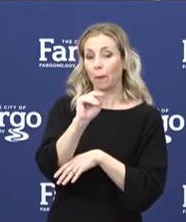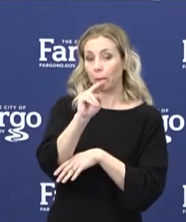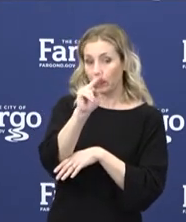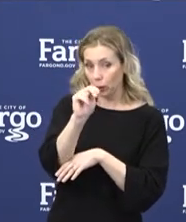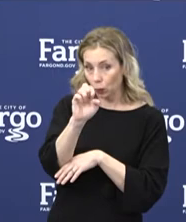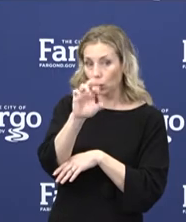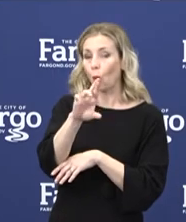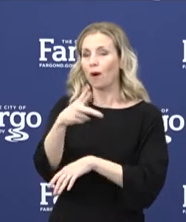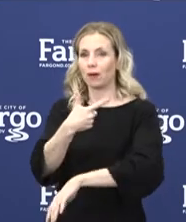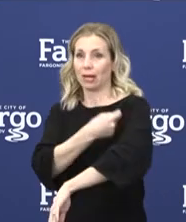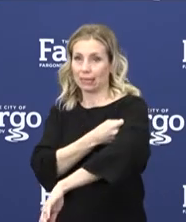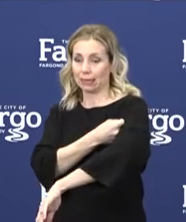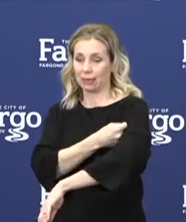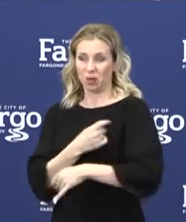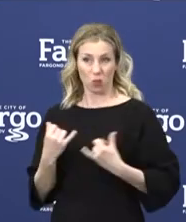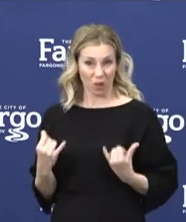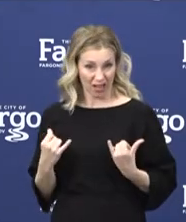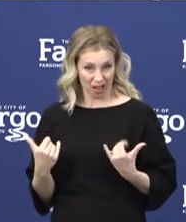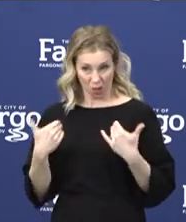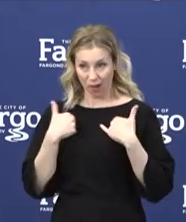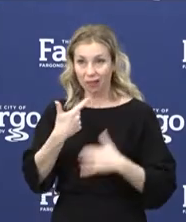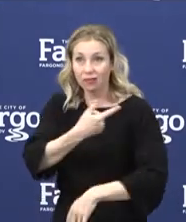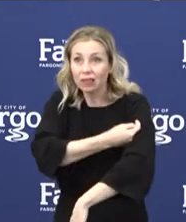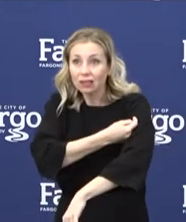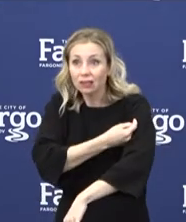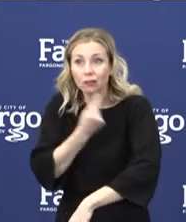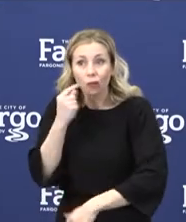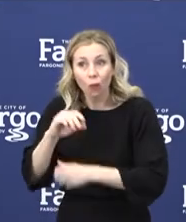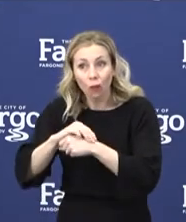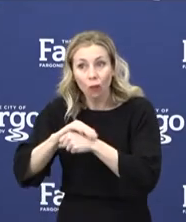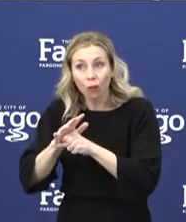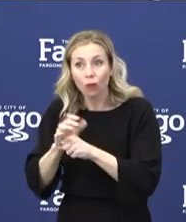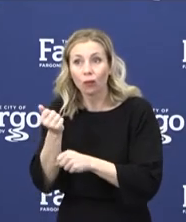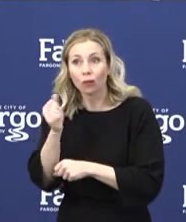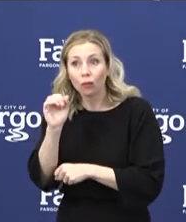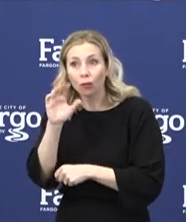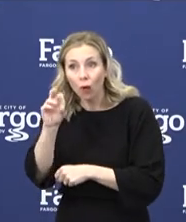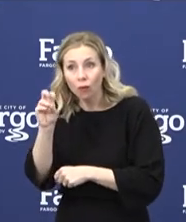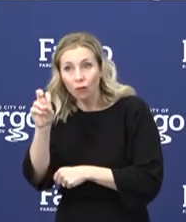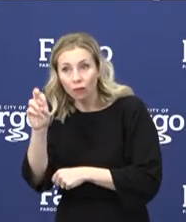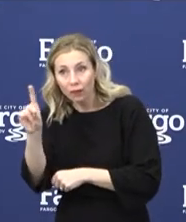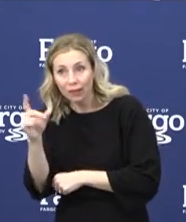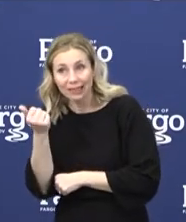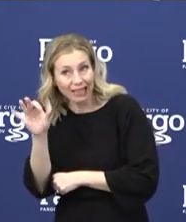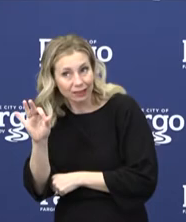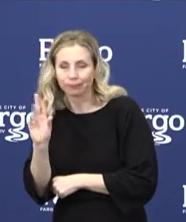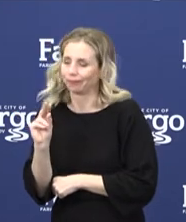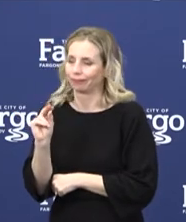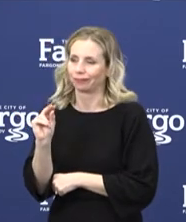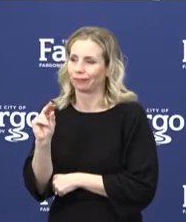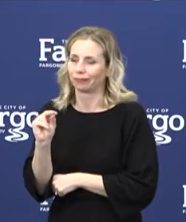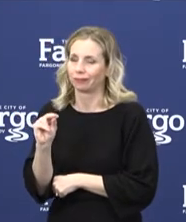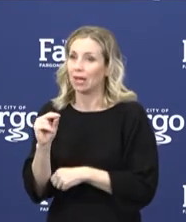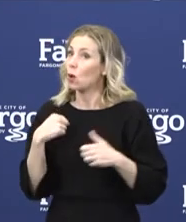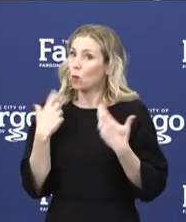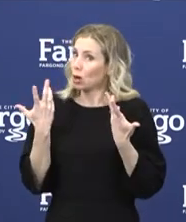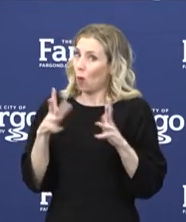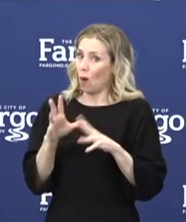do not have a vaccine currently for COVID-19. And we really do not want the 70% of people getting